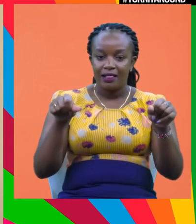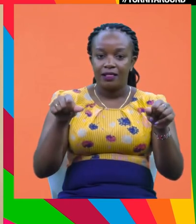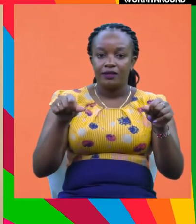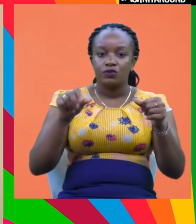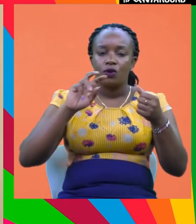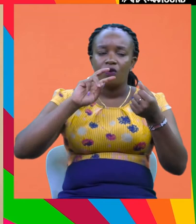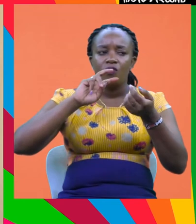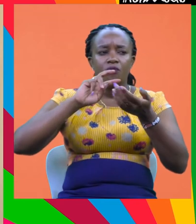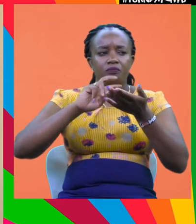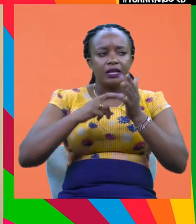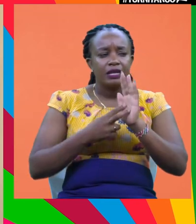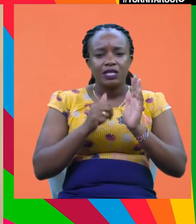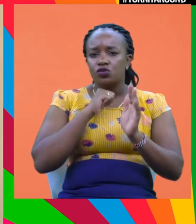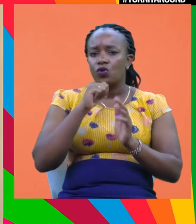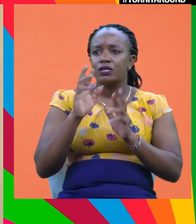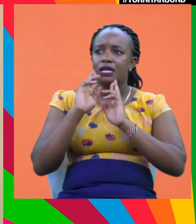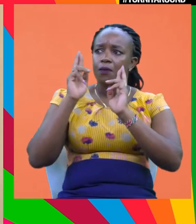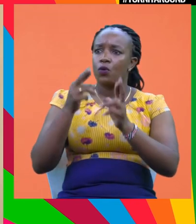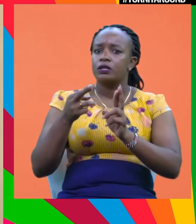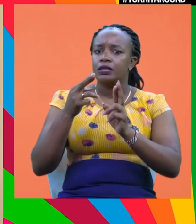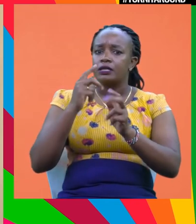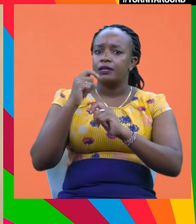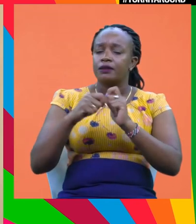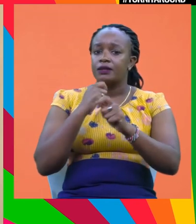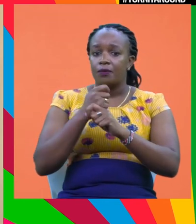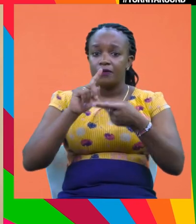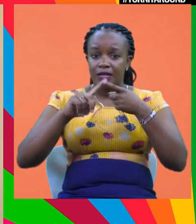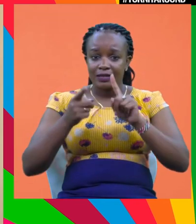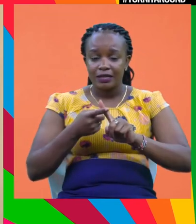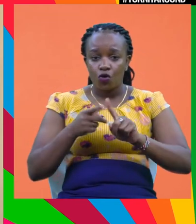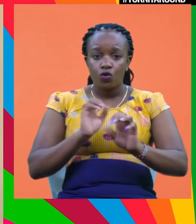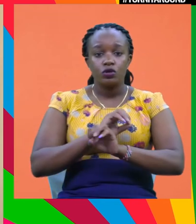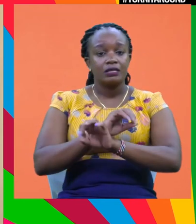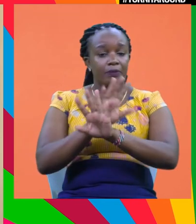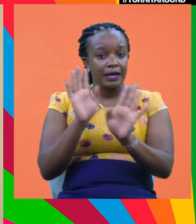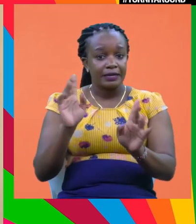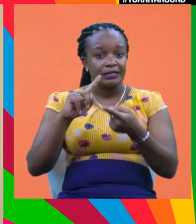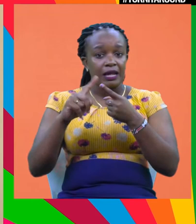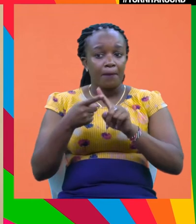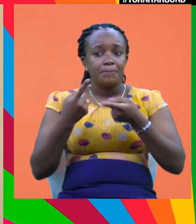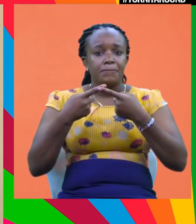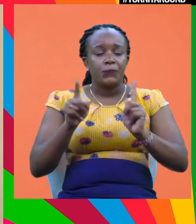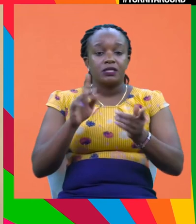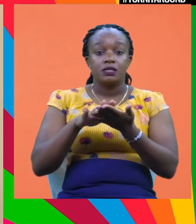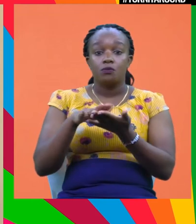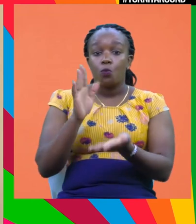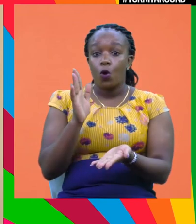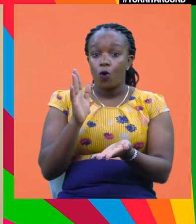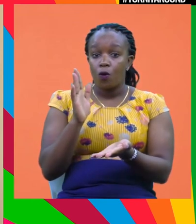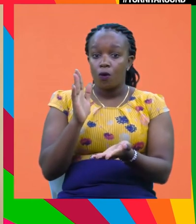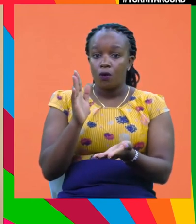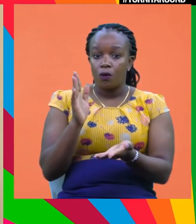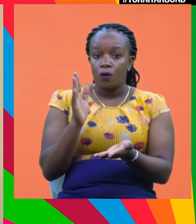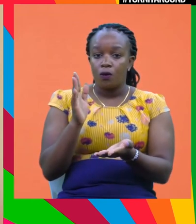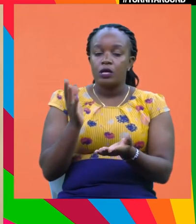So it's not, it's not a reporting kind of standard, transparency kind of standard, but it's more, more, more